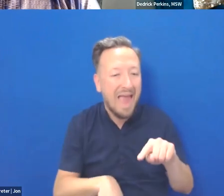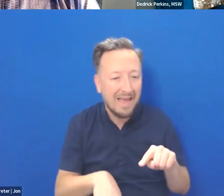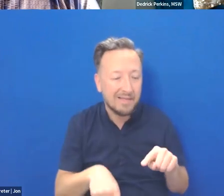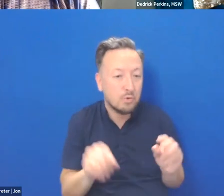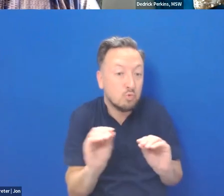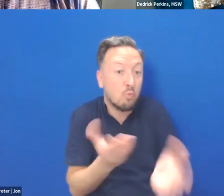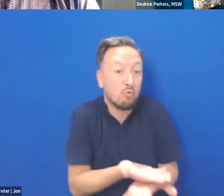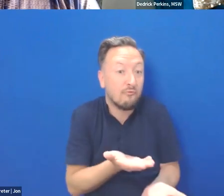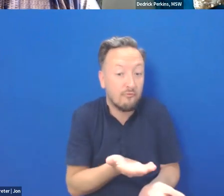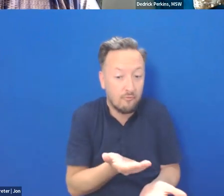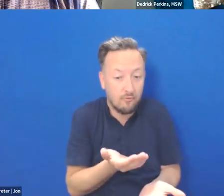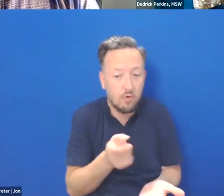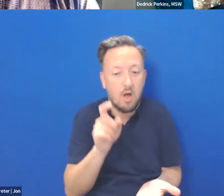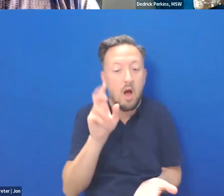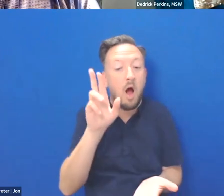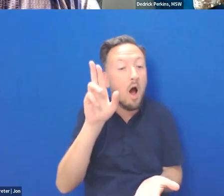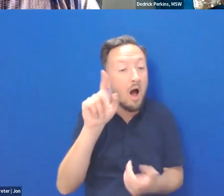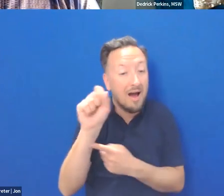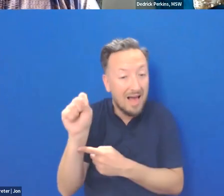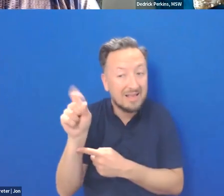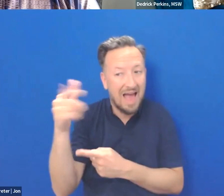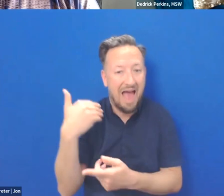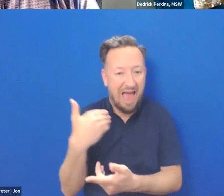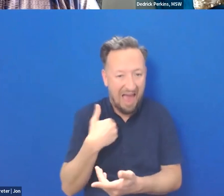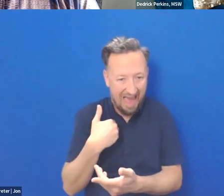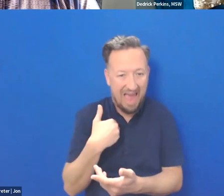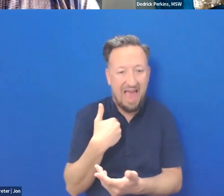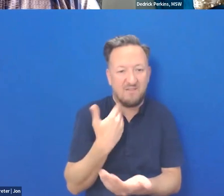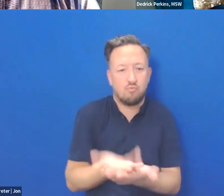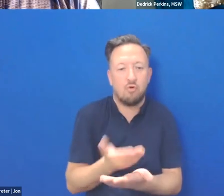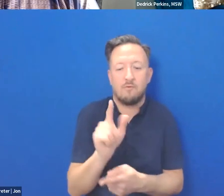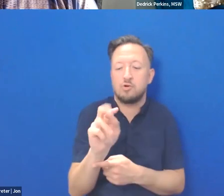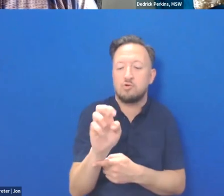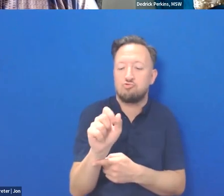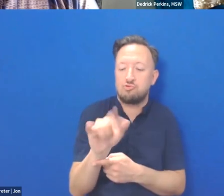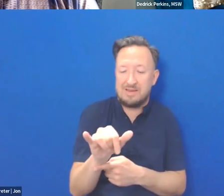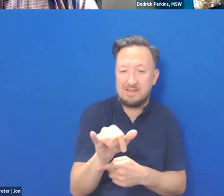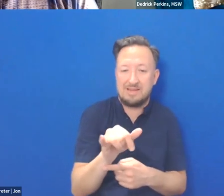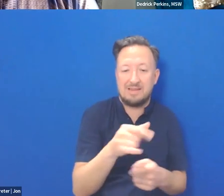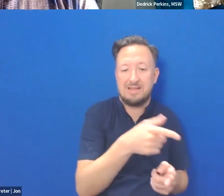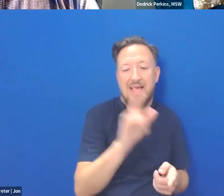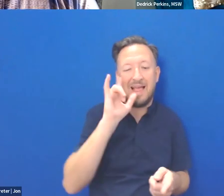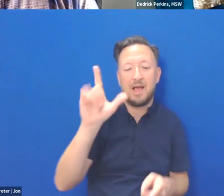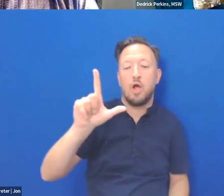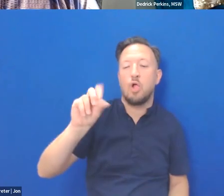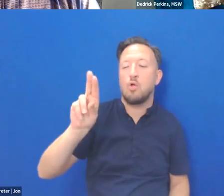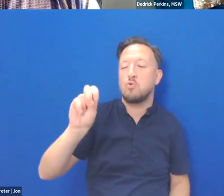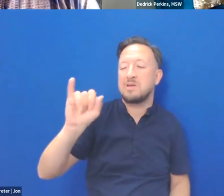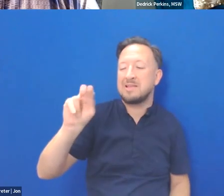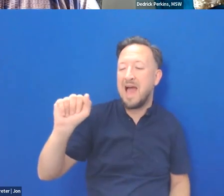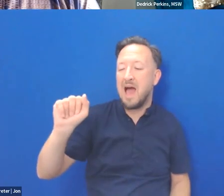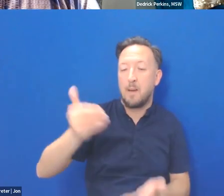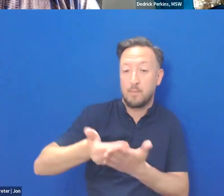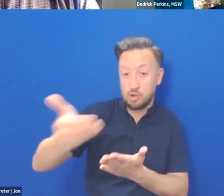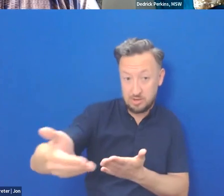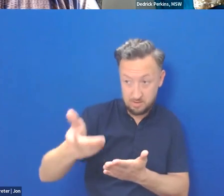there's a treaty that Hawaii became a part of the United States, like the Louisiana Purchase, or the Treaty of Guadalupe Hidalgo. Right? We